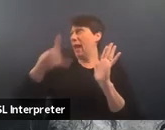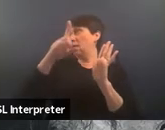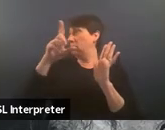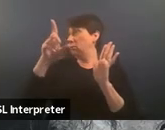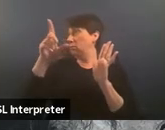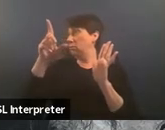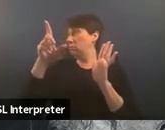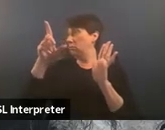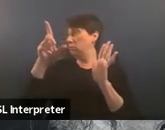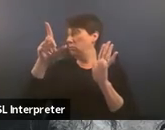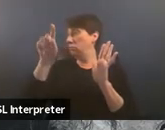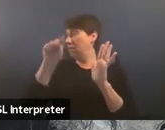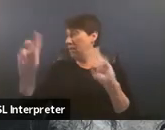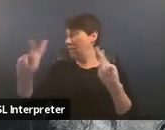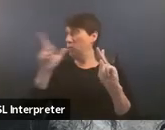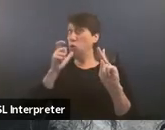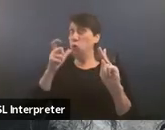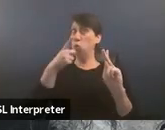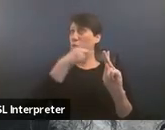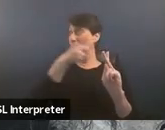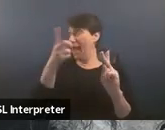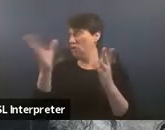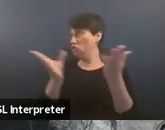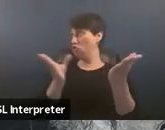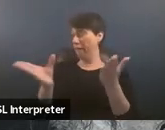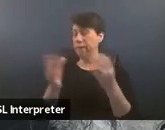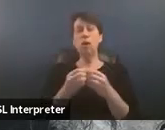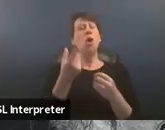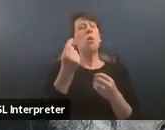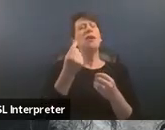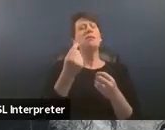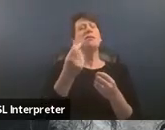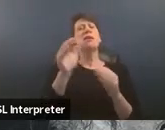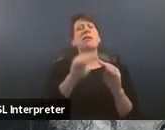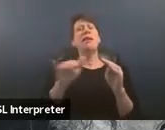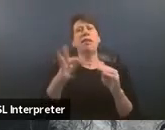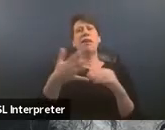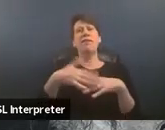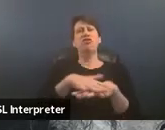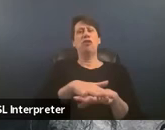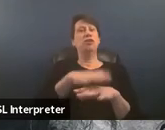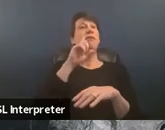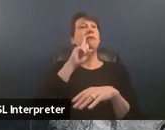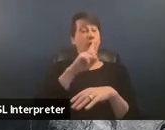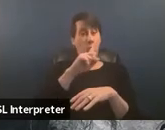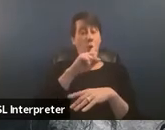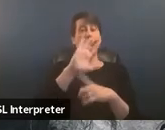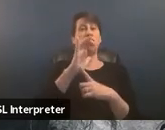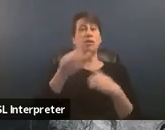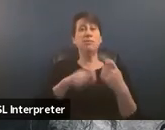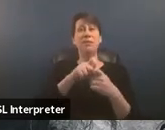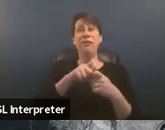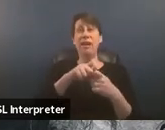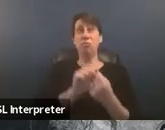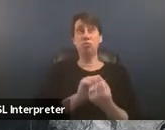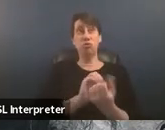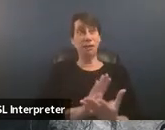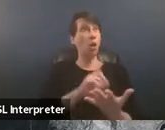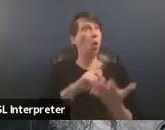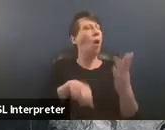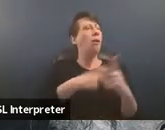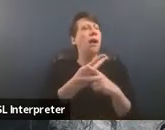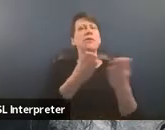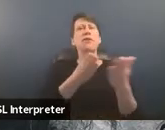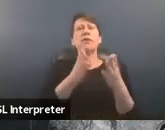um what is the level of integration of culturally specific practices what kind of services are being